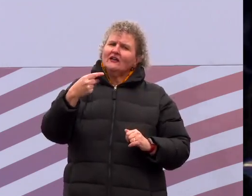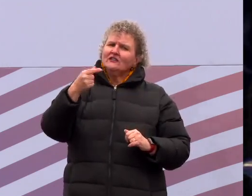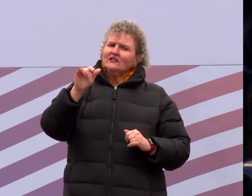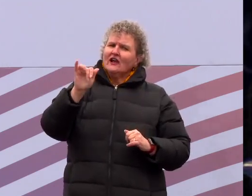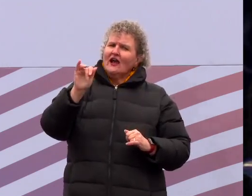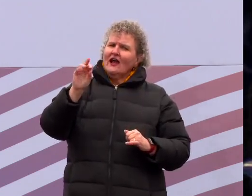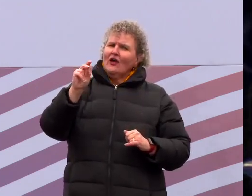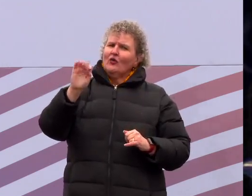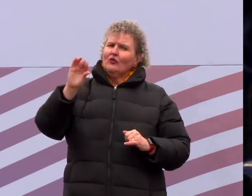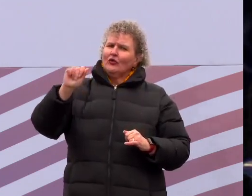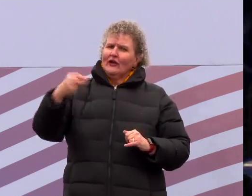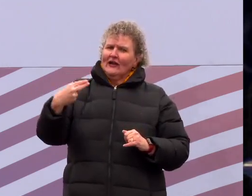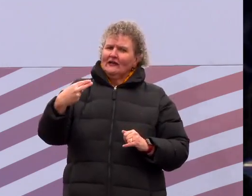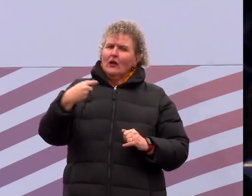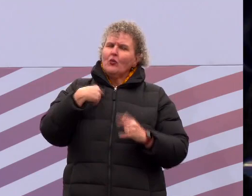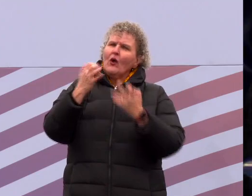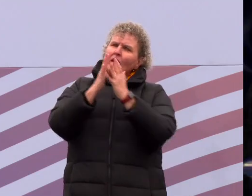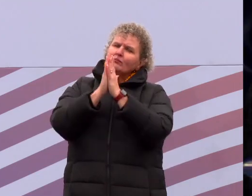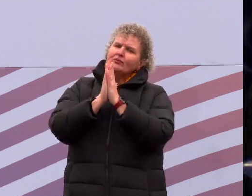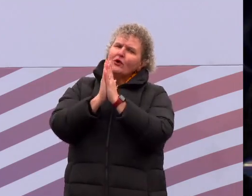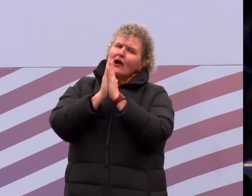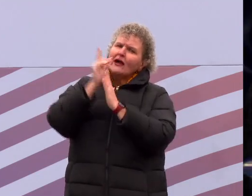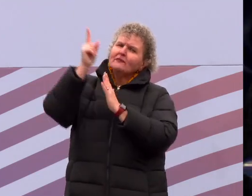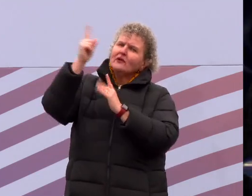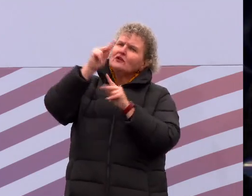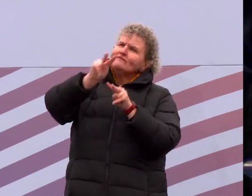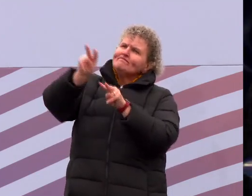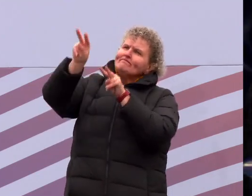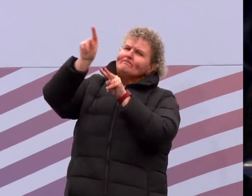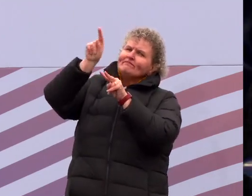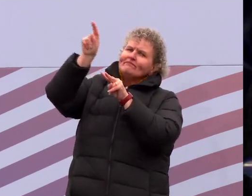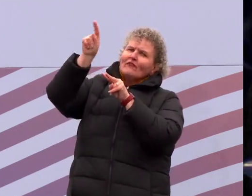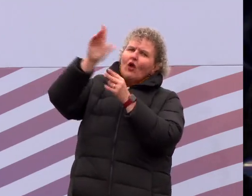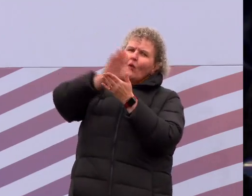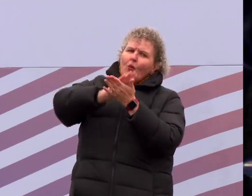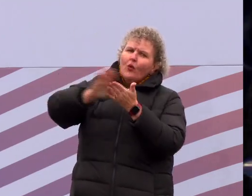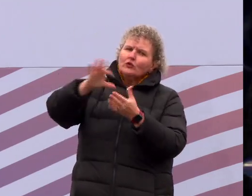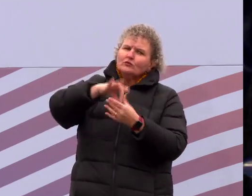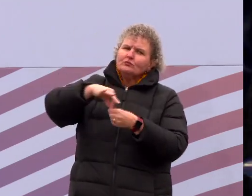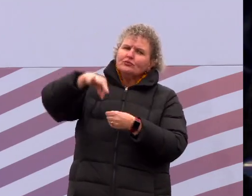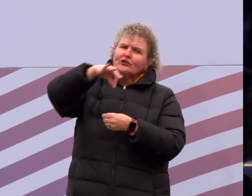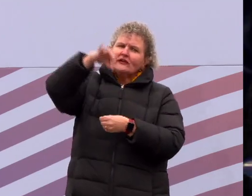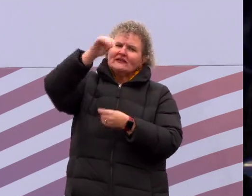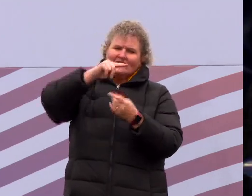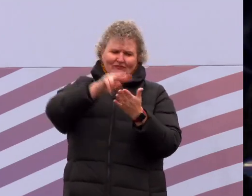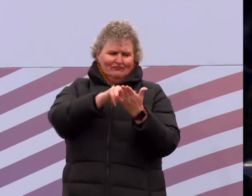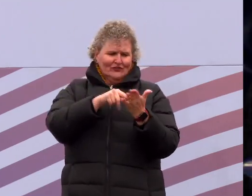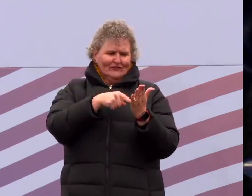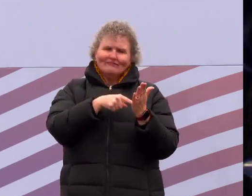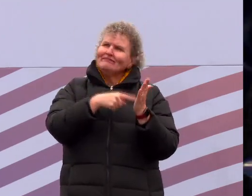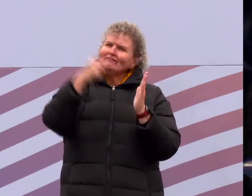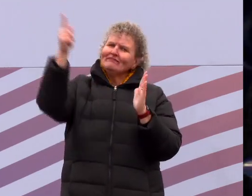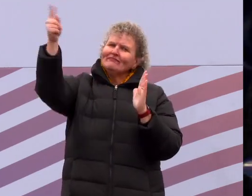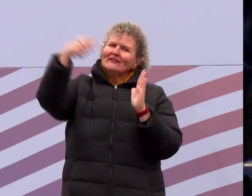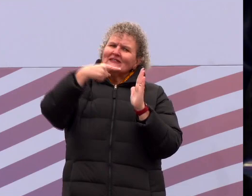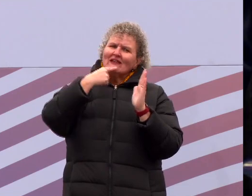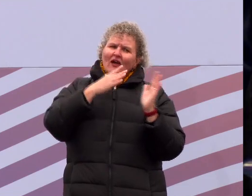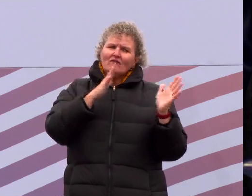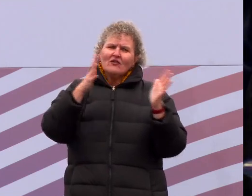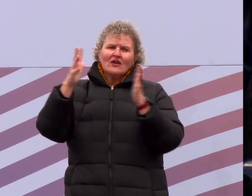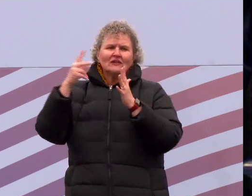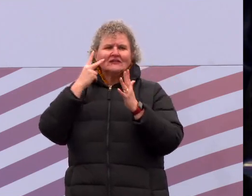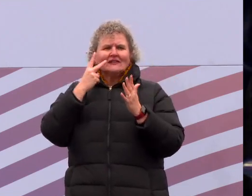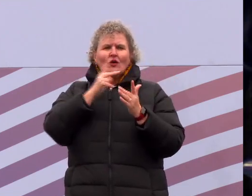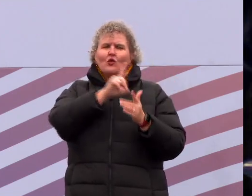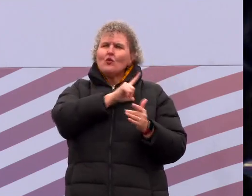as we look in thy holy scriptures and we see your holy convocations, we see, Lord, your holy meeting